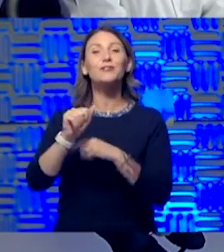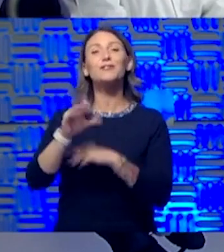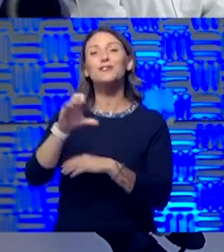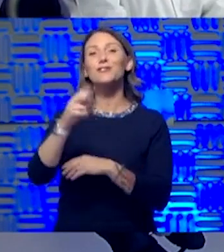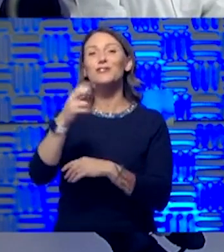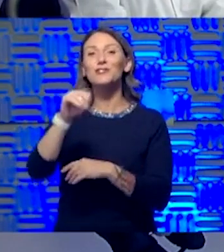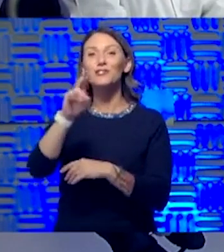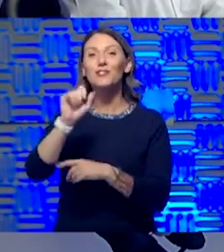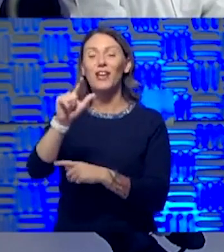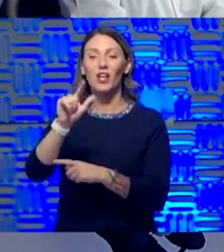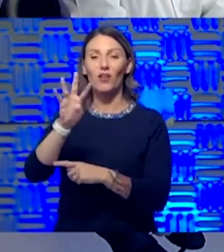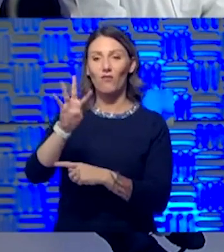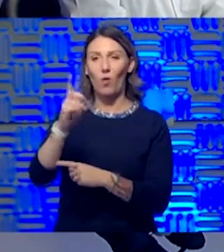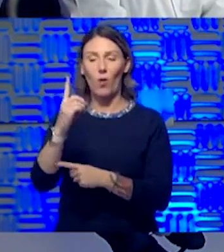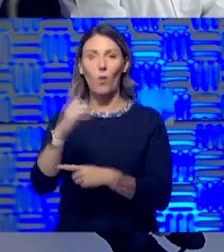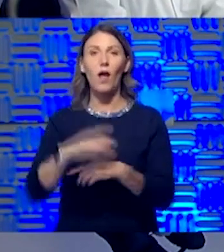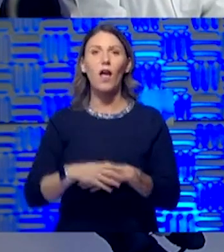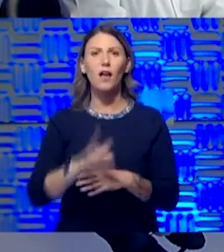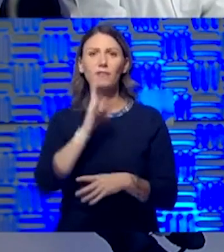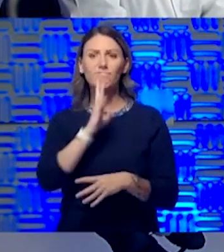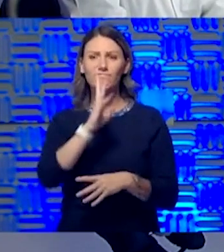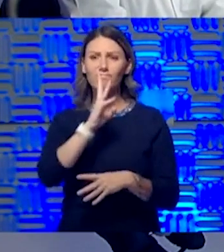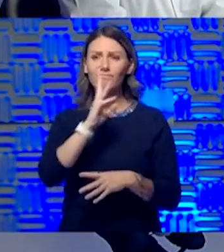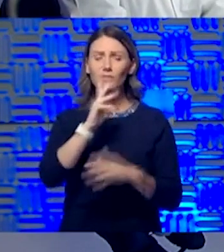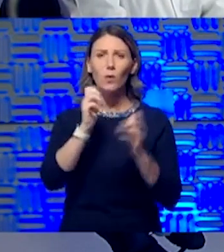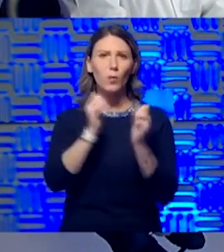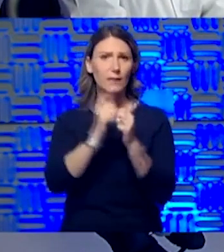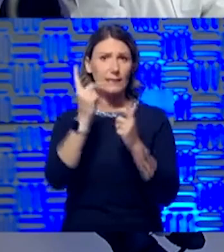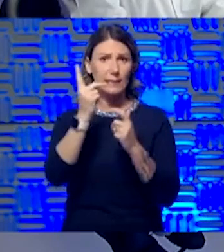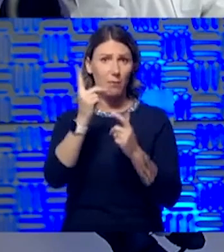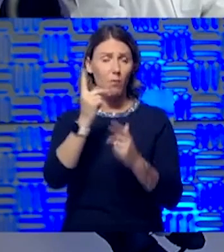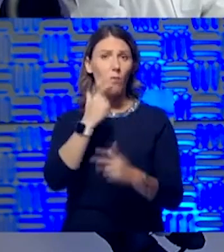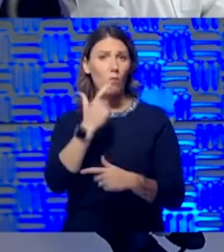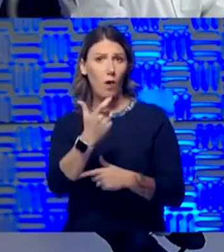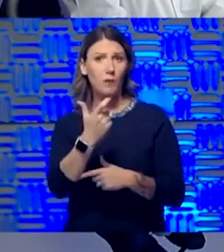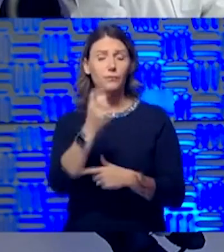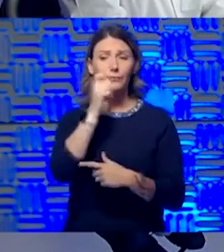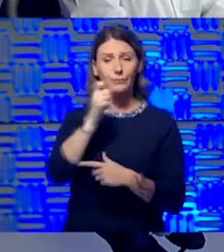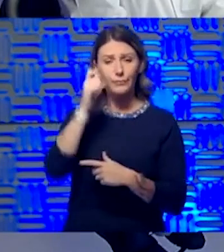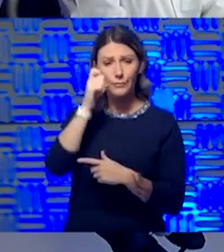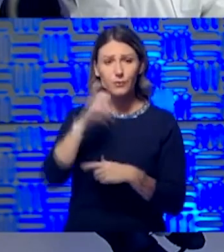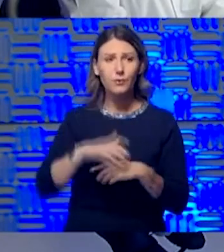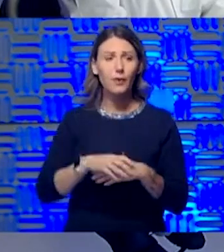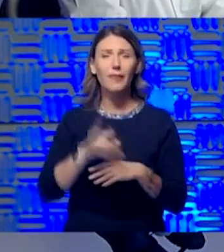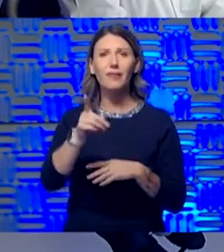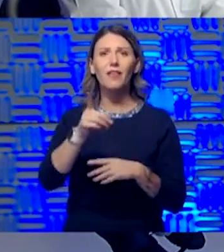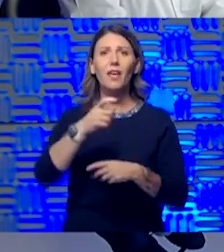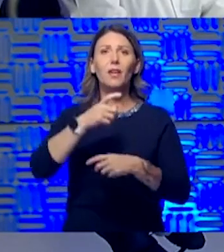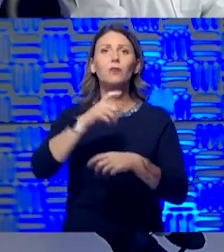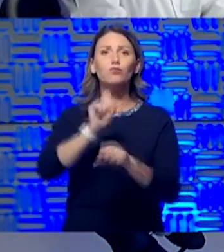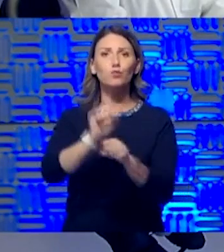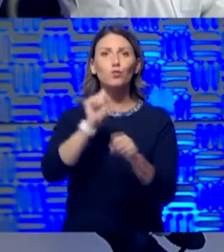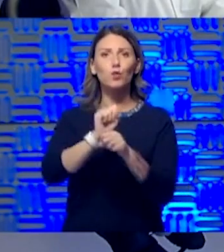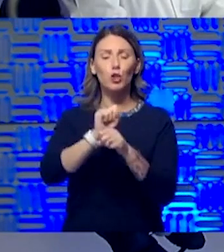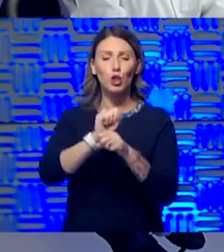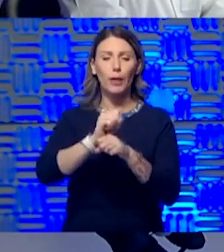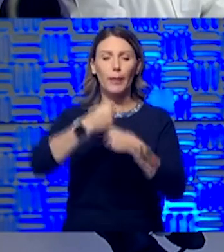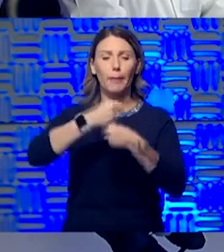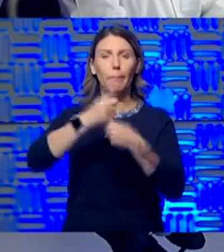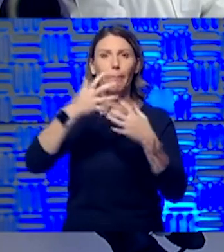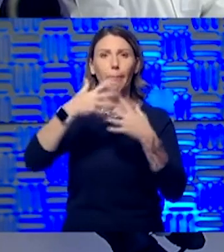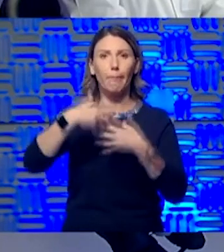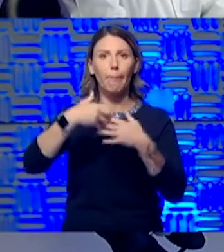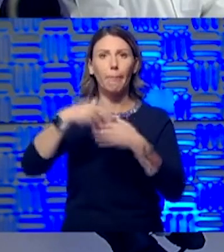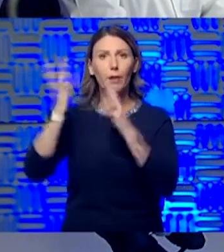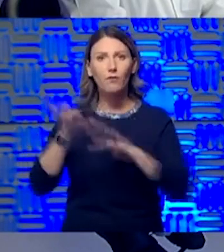I spoke at length with a viewer yesterday who works in the manufacturing industry at a business in